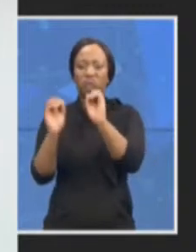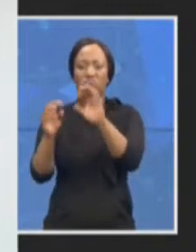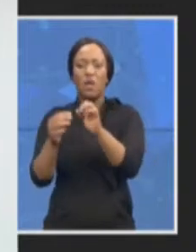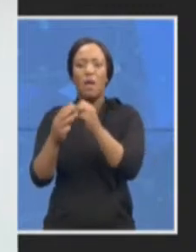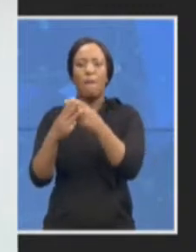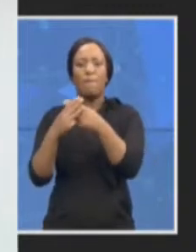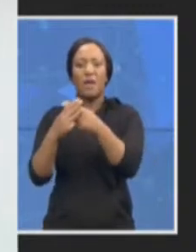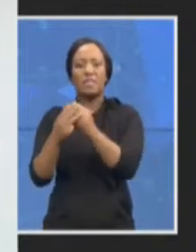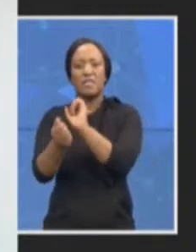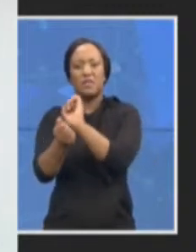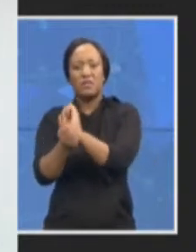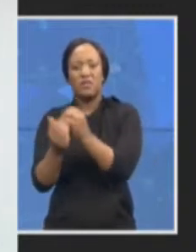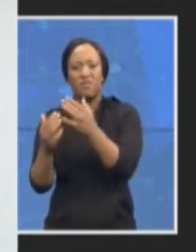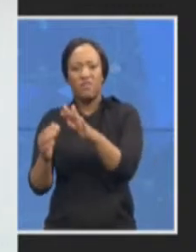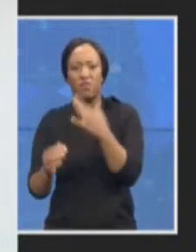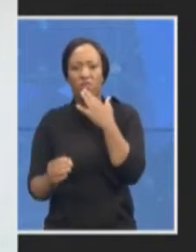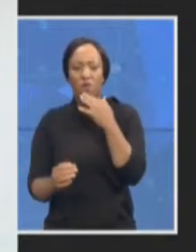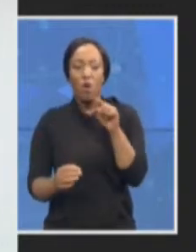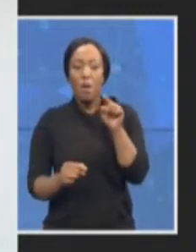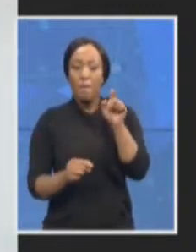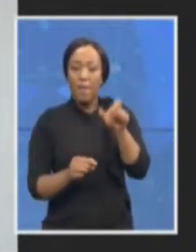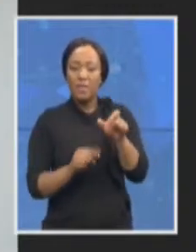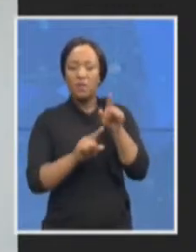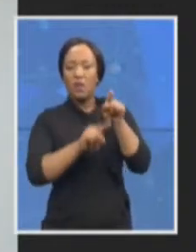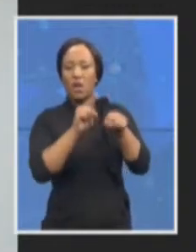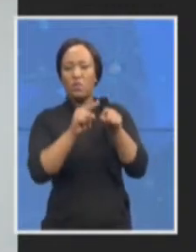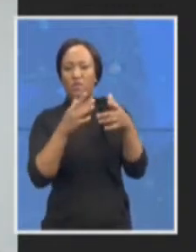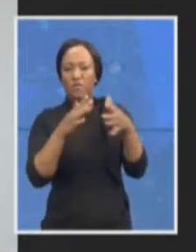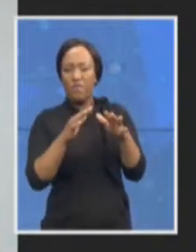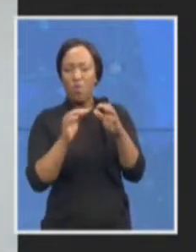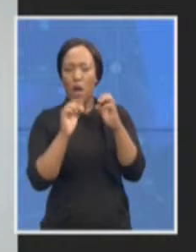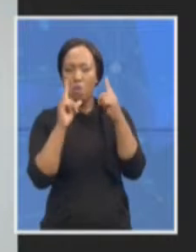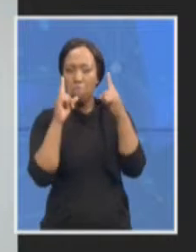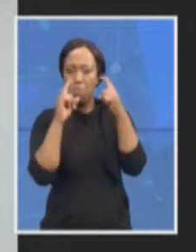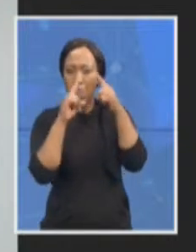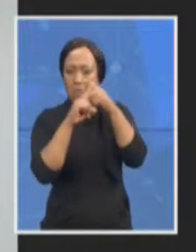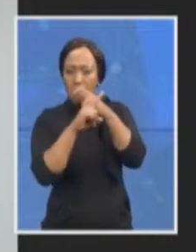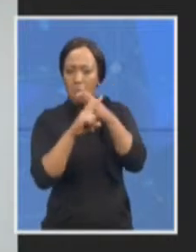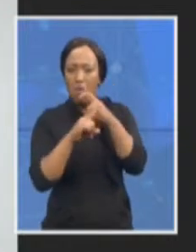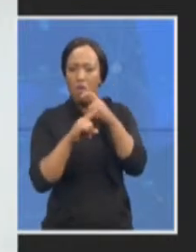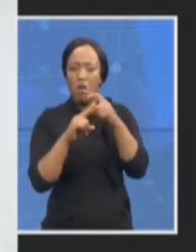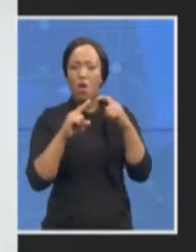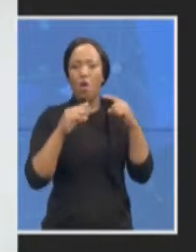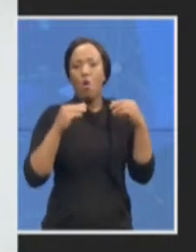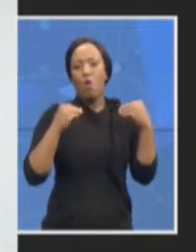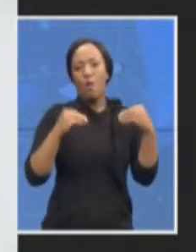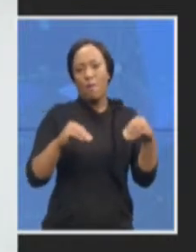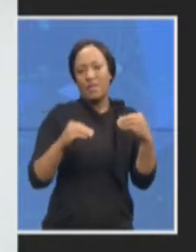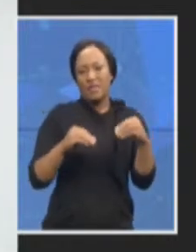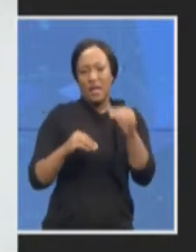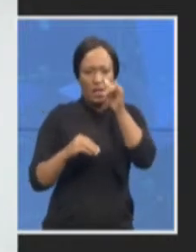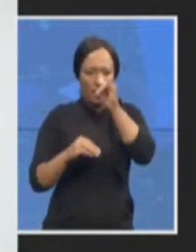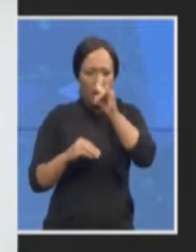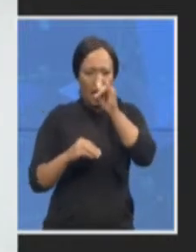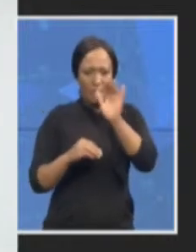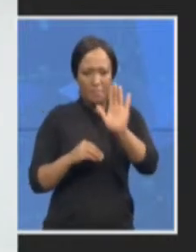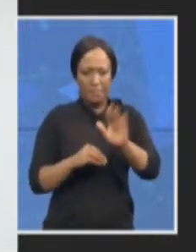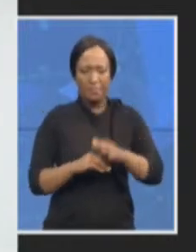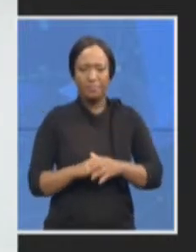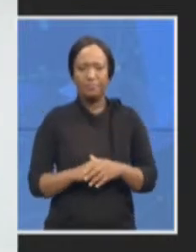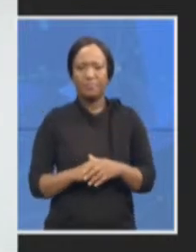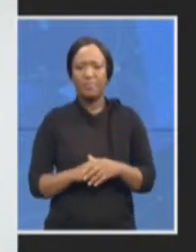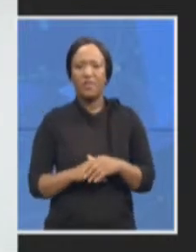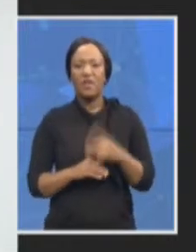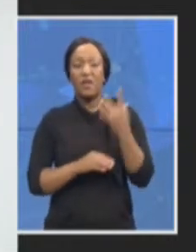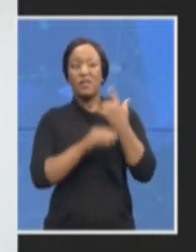to complex commercial crime I think in the recent years the one that pops to mind was a matter